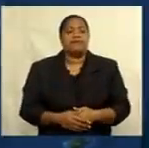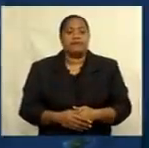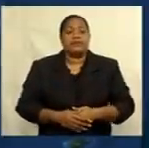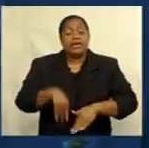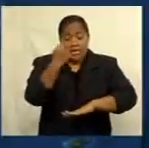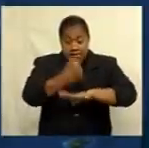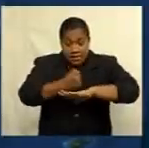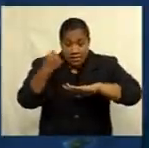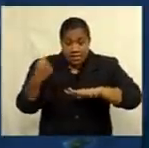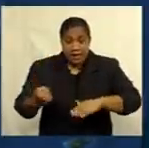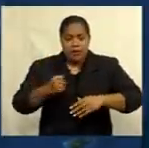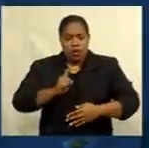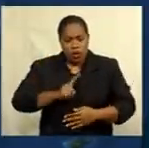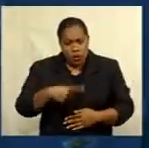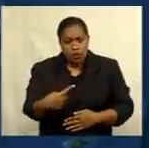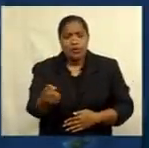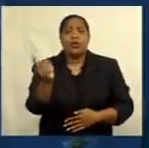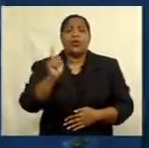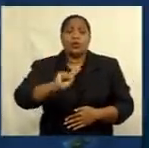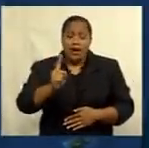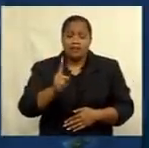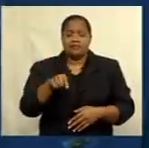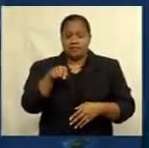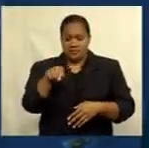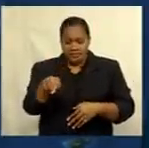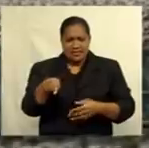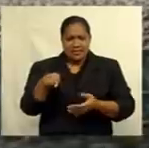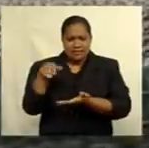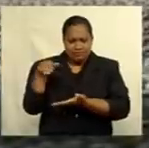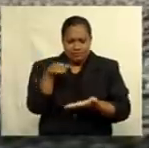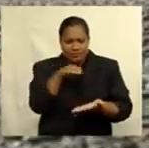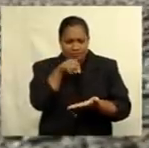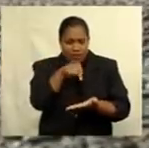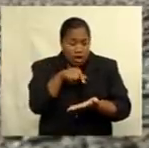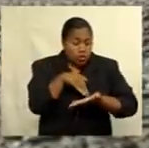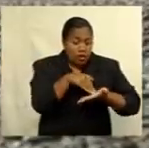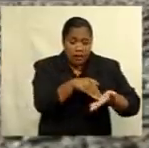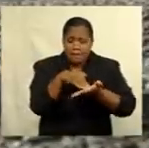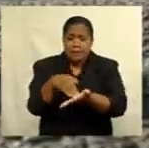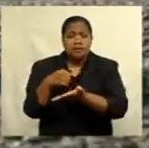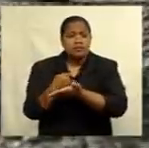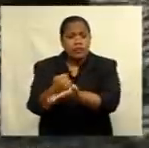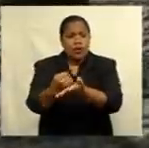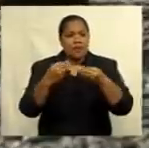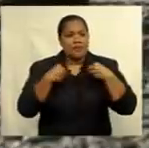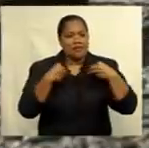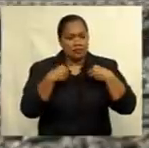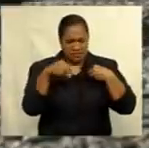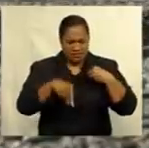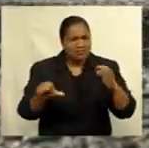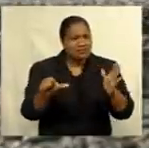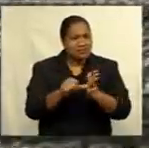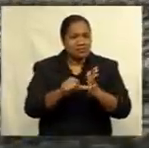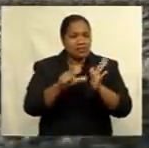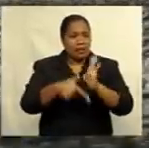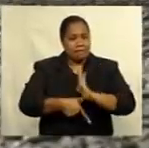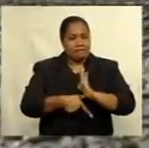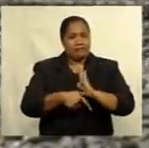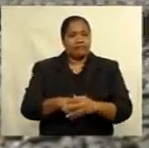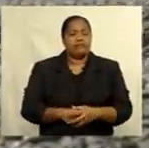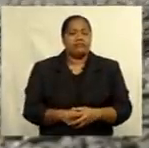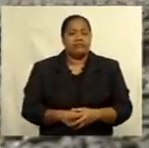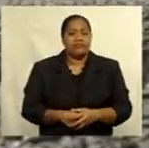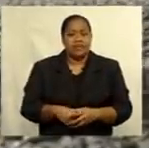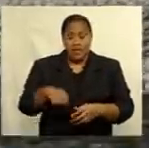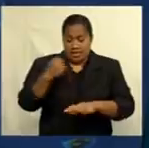COVID-19 recovery credit guarantee scheme to help support businesses during these trying times. The government has also set aside $200 million